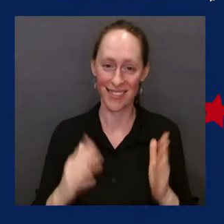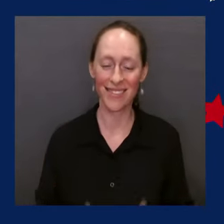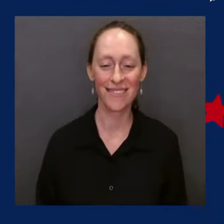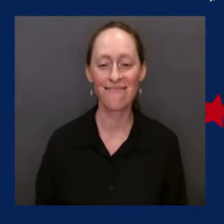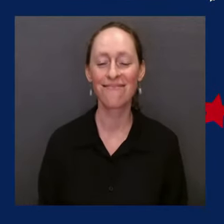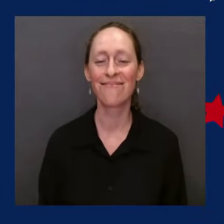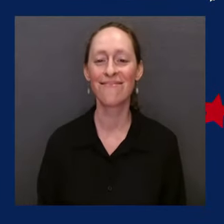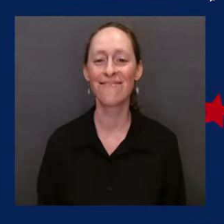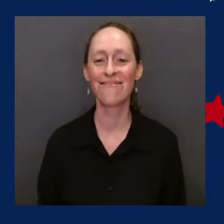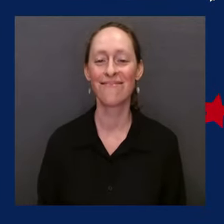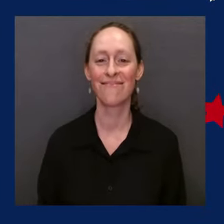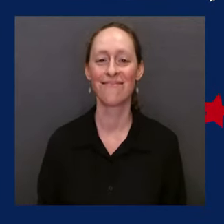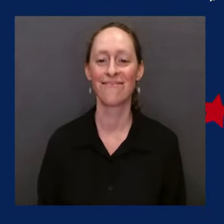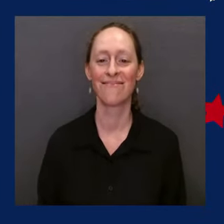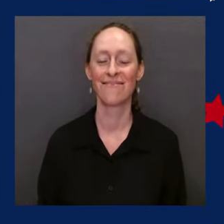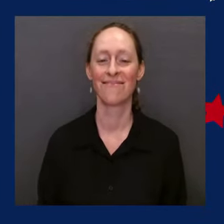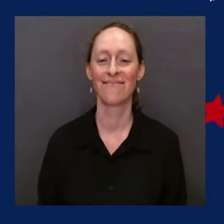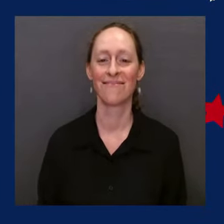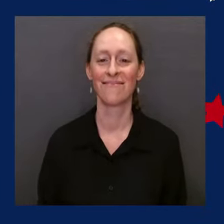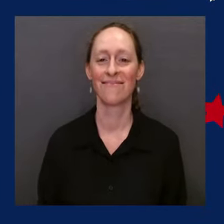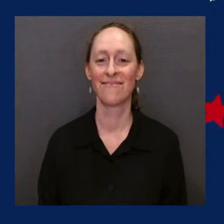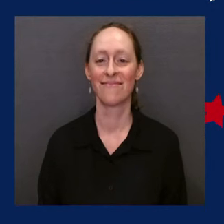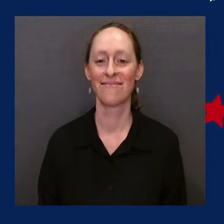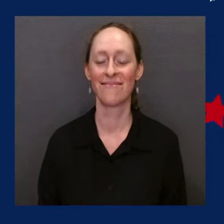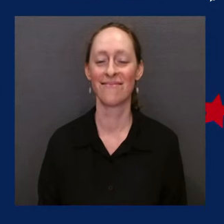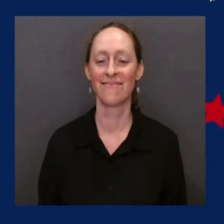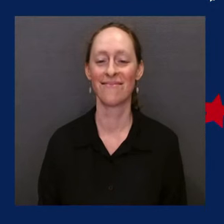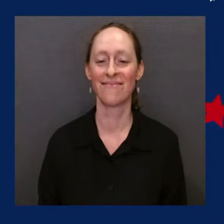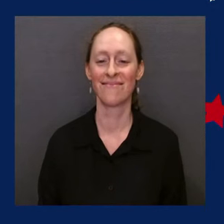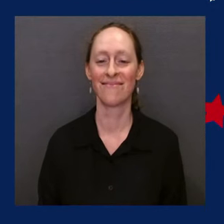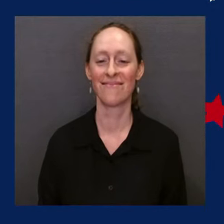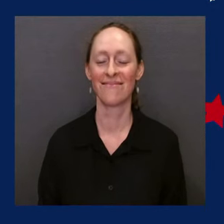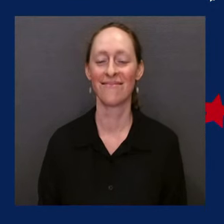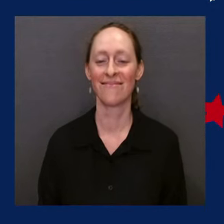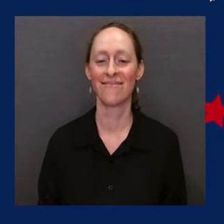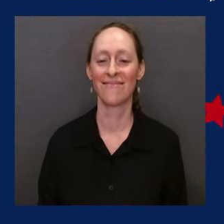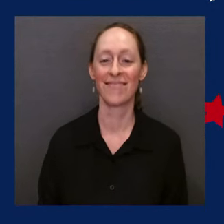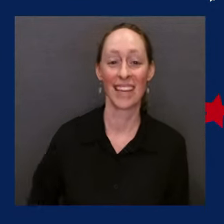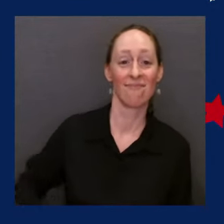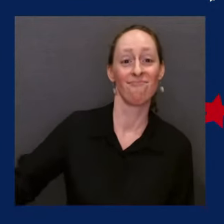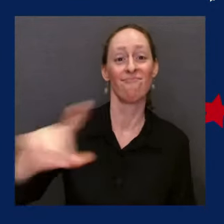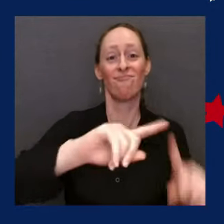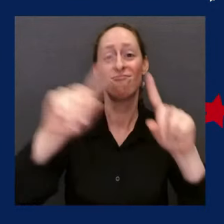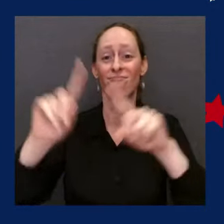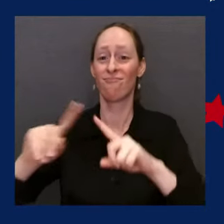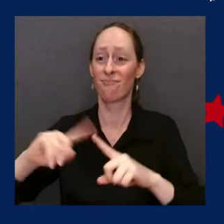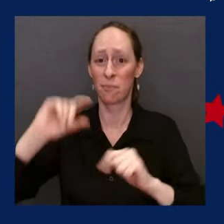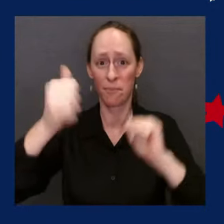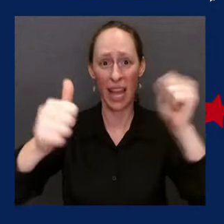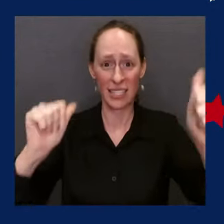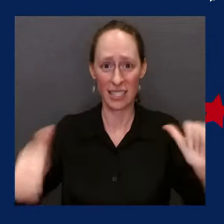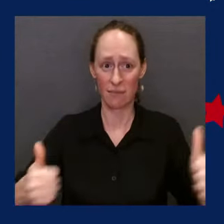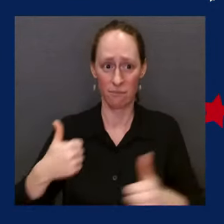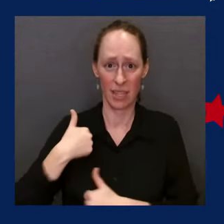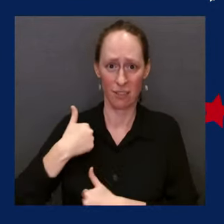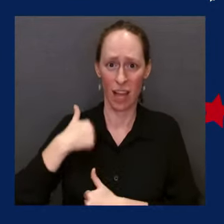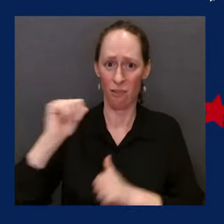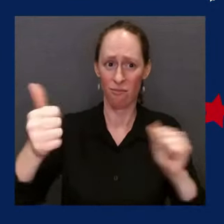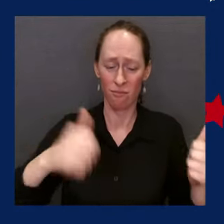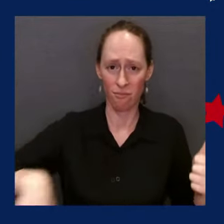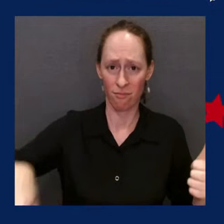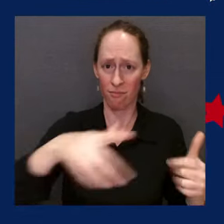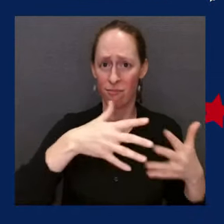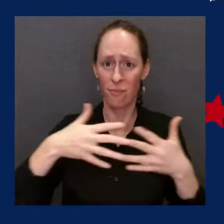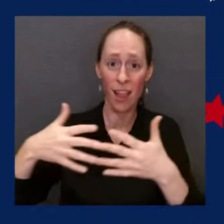All across the country and at bases around the world, people are gathering with family and friends to celebrate the birth of our